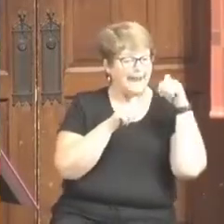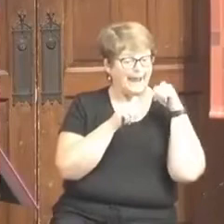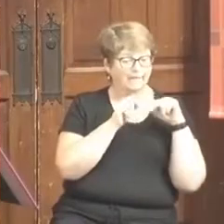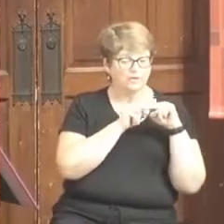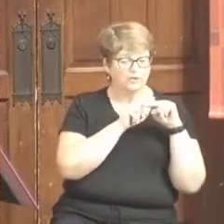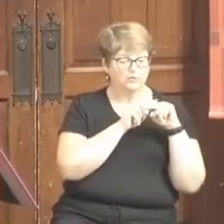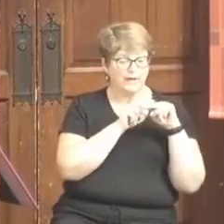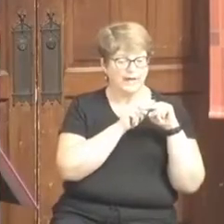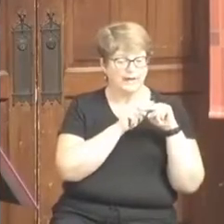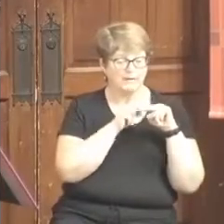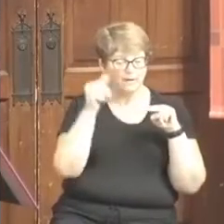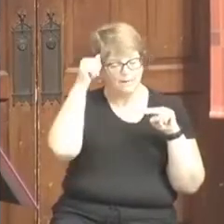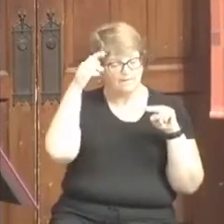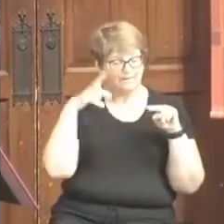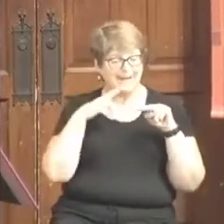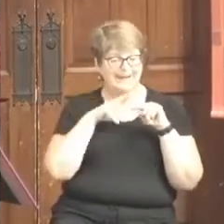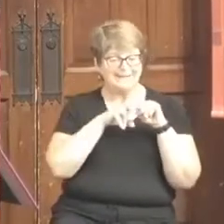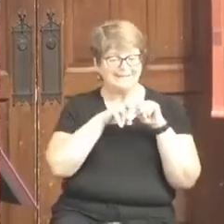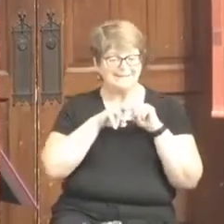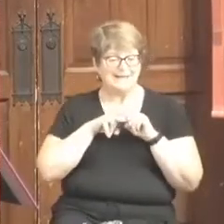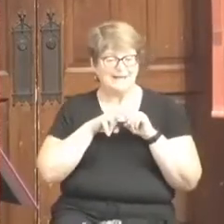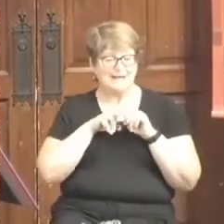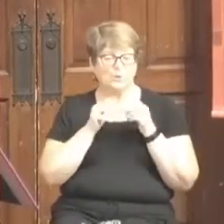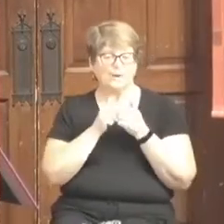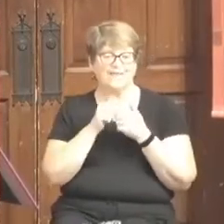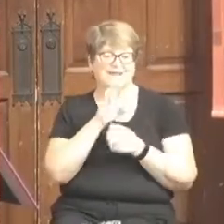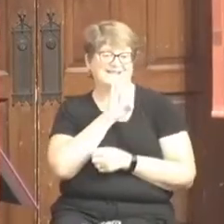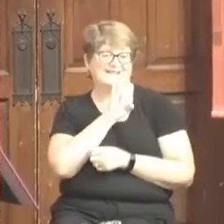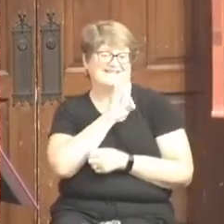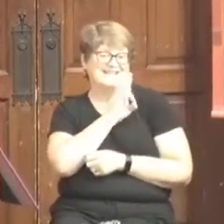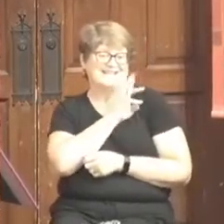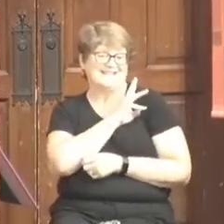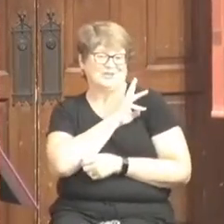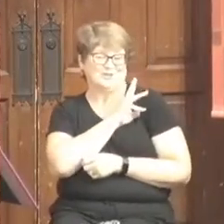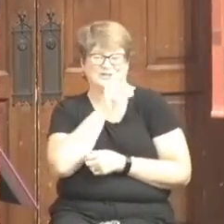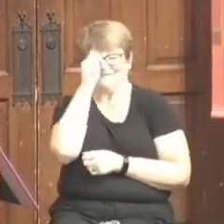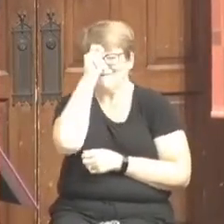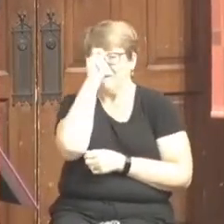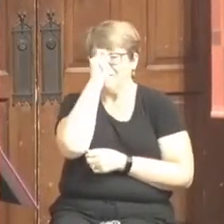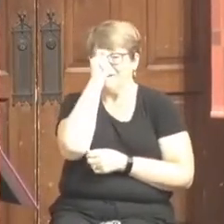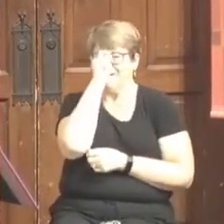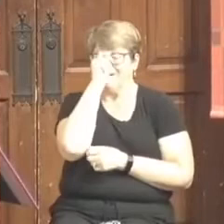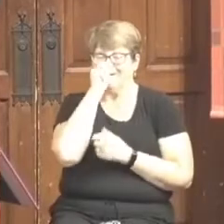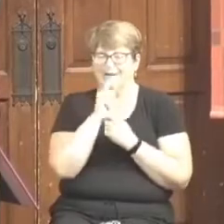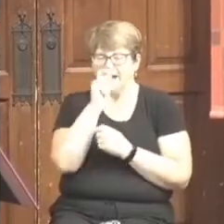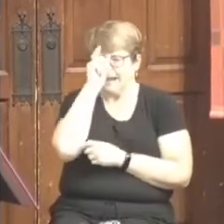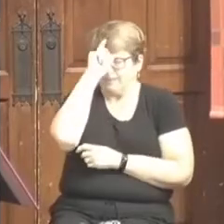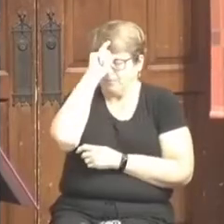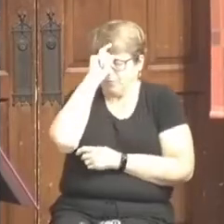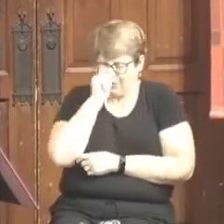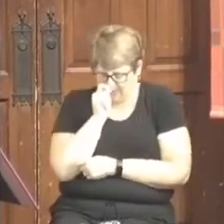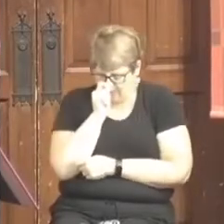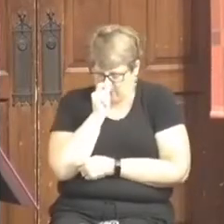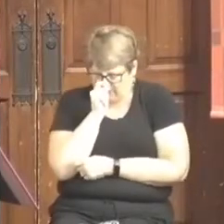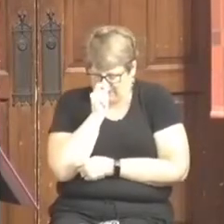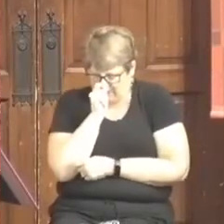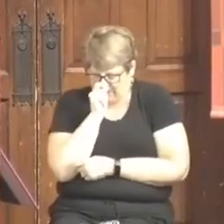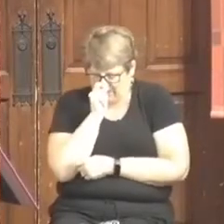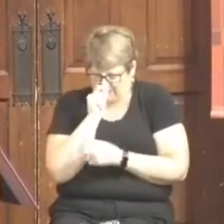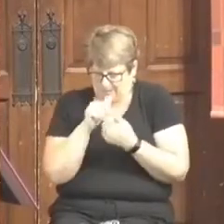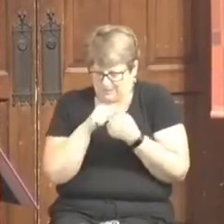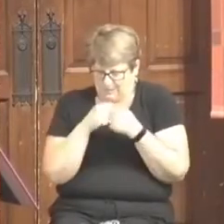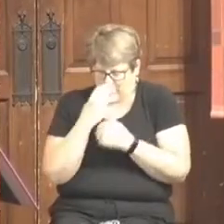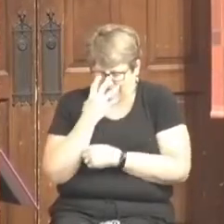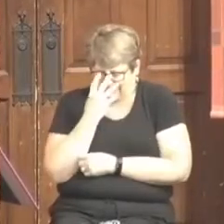sat a man with a 76ers cap on. And he had it pulled down over his eyes. And he was